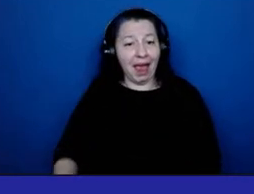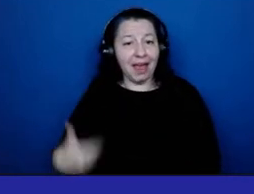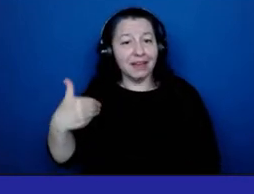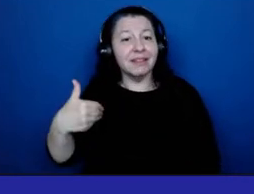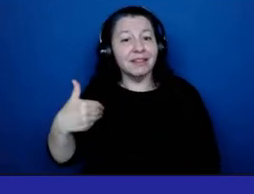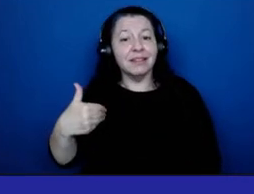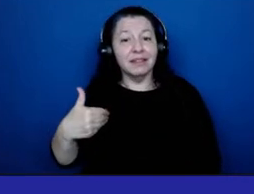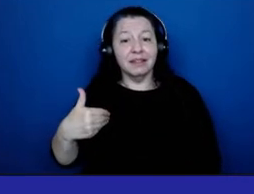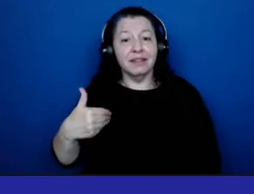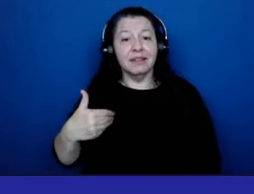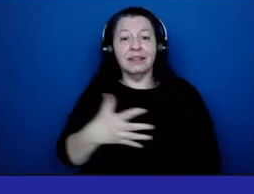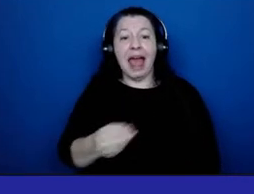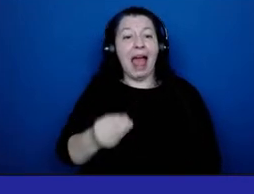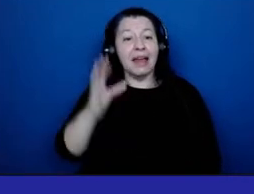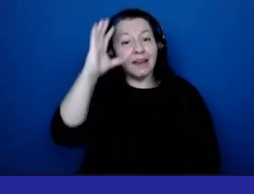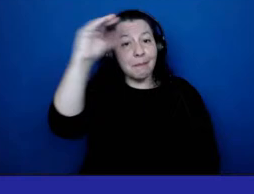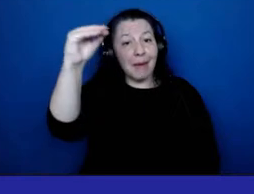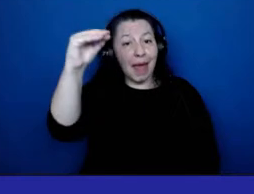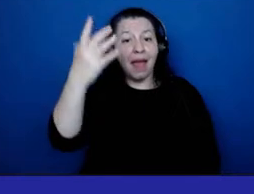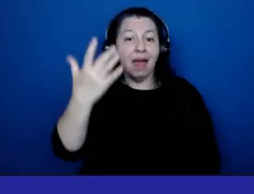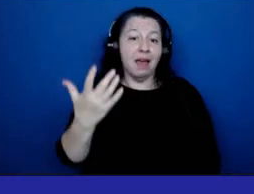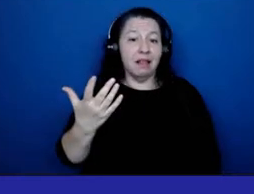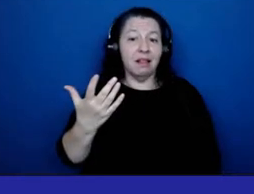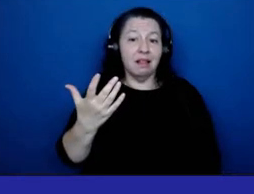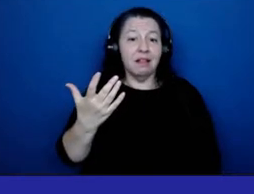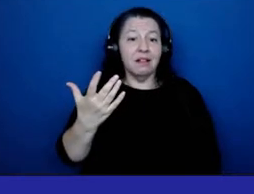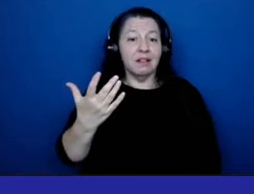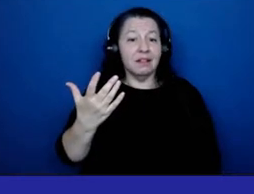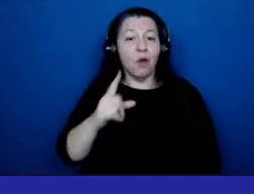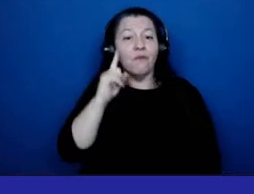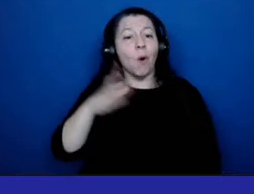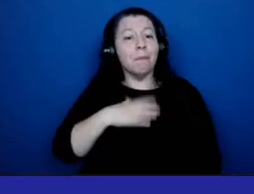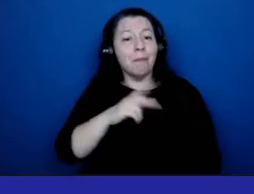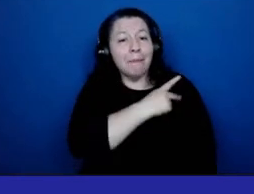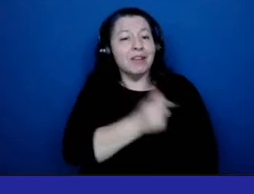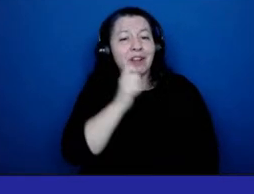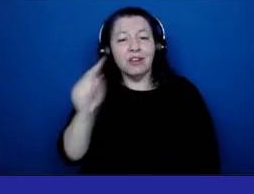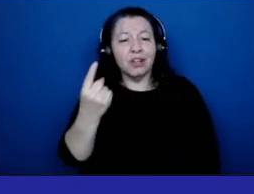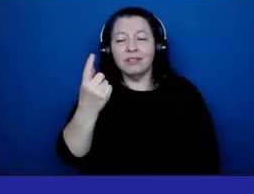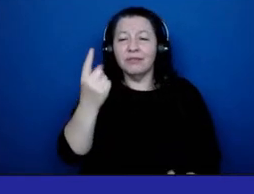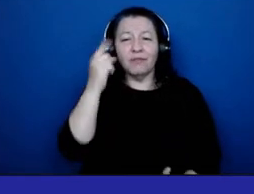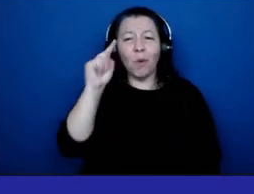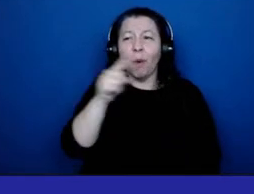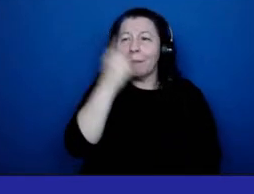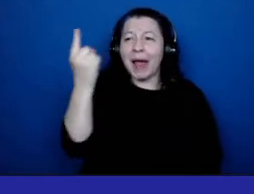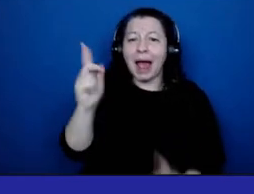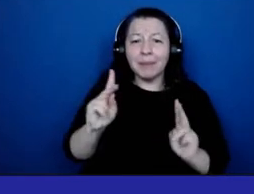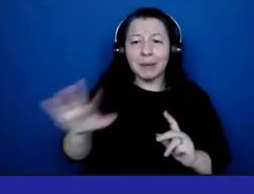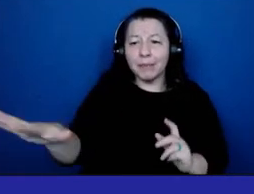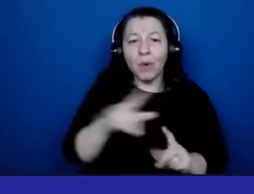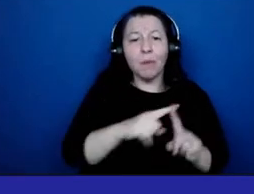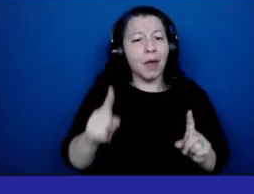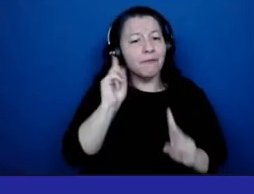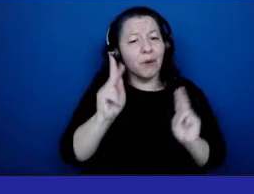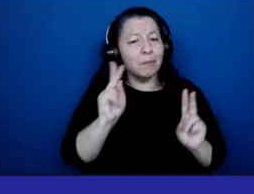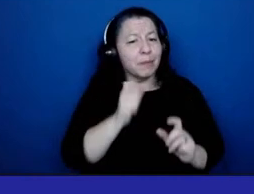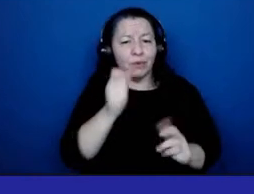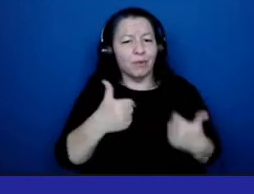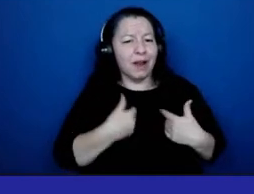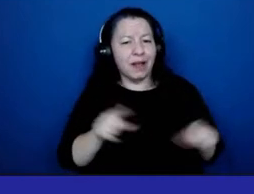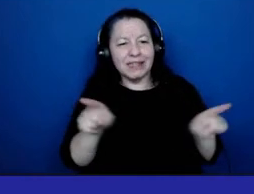as a male to my patient, not just to the blacks, but underprivileged patient.